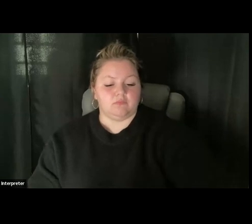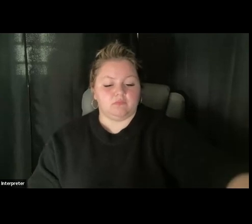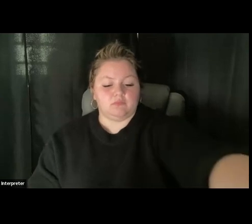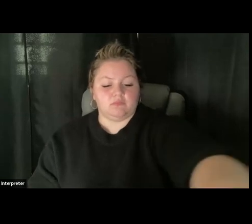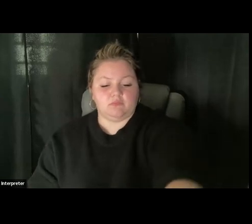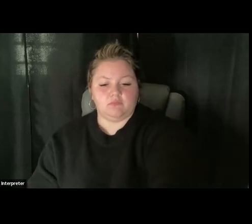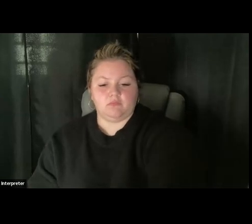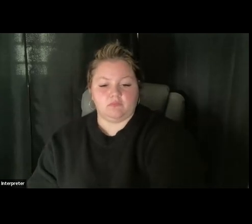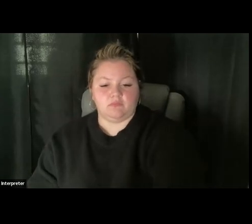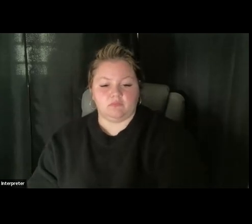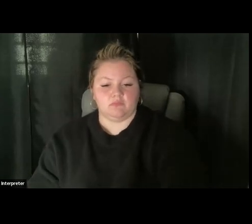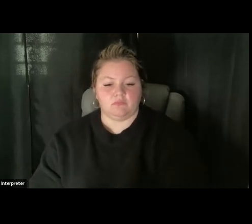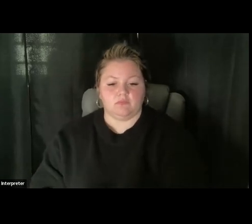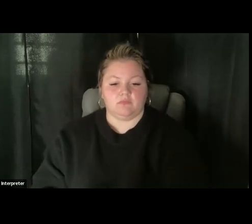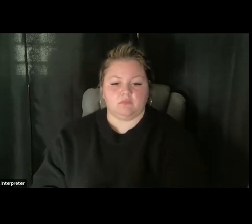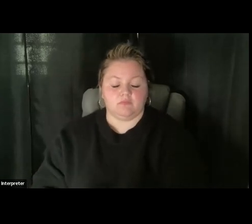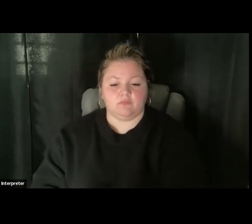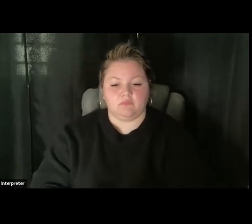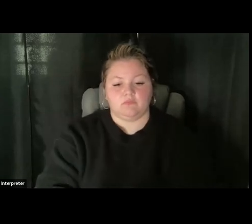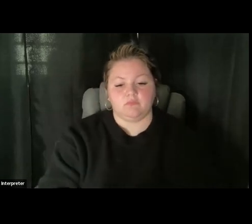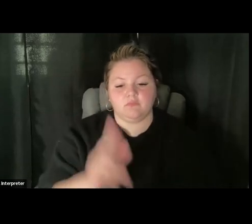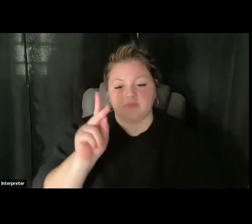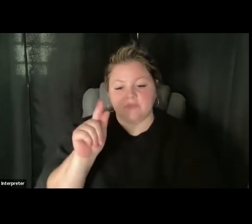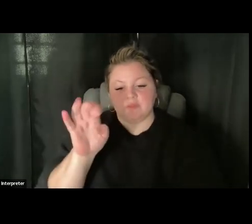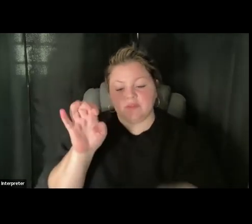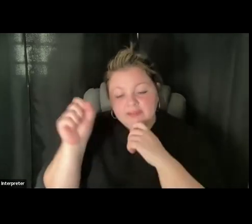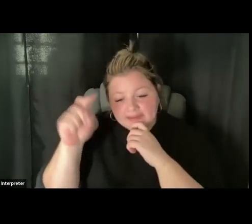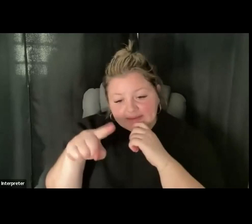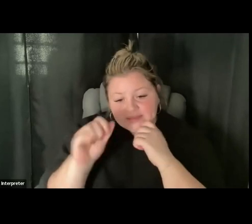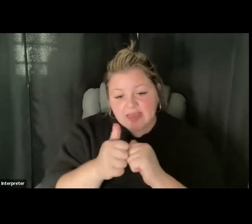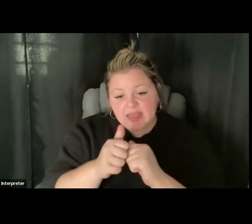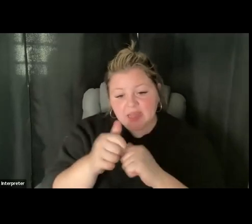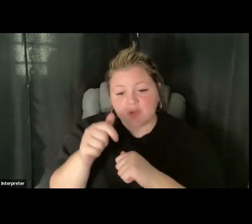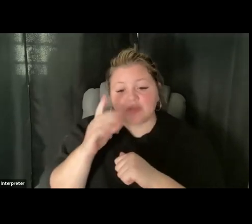successful ways for cities and towns to inform their residents of AVBM?